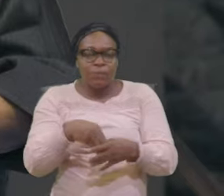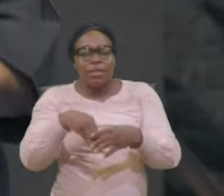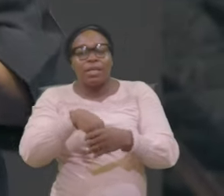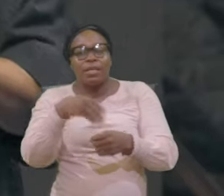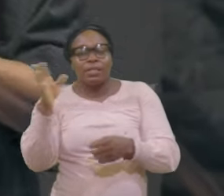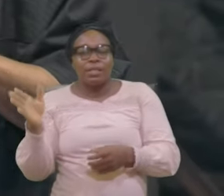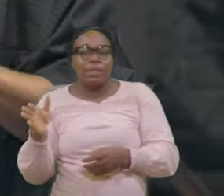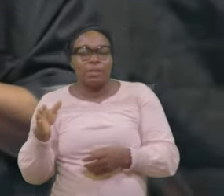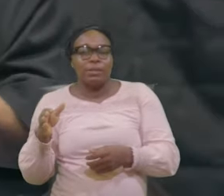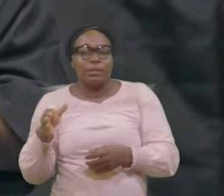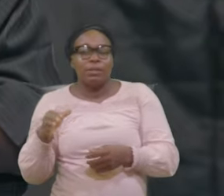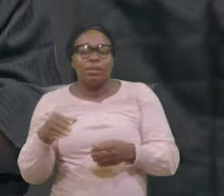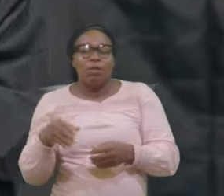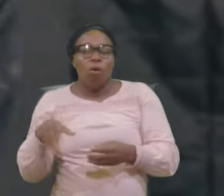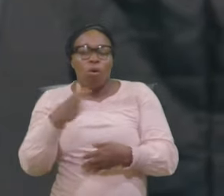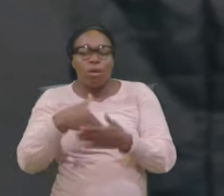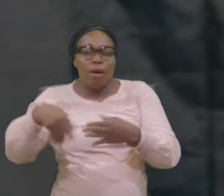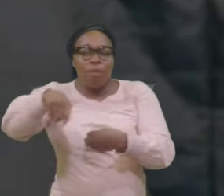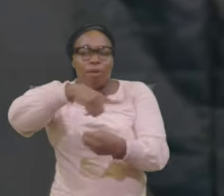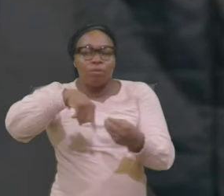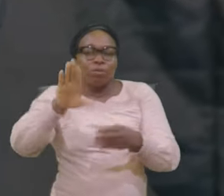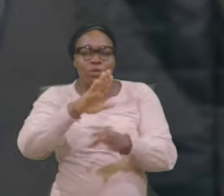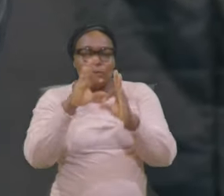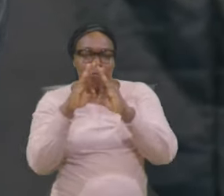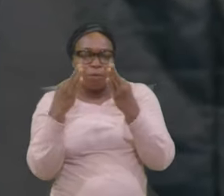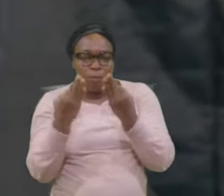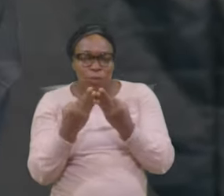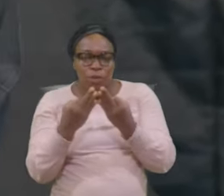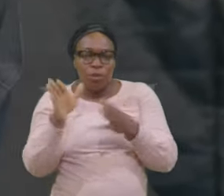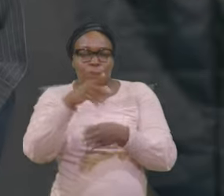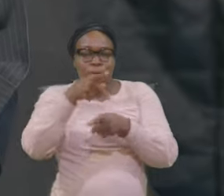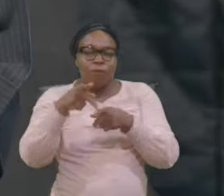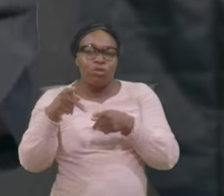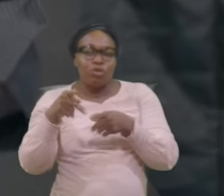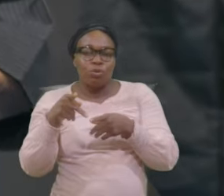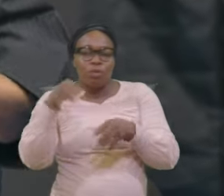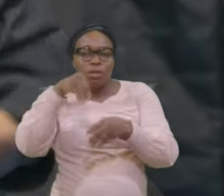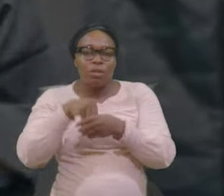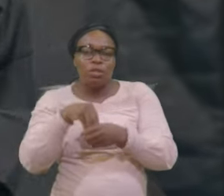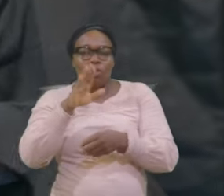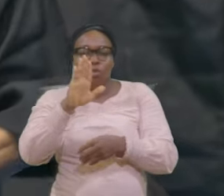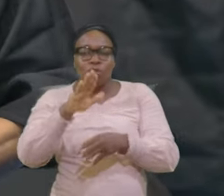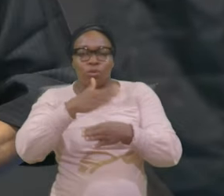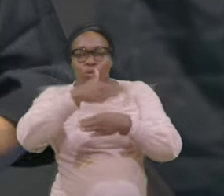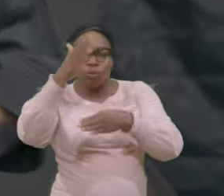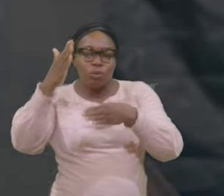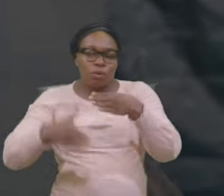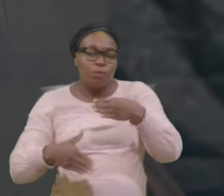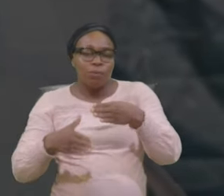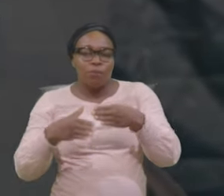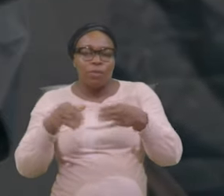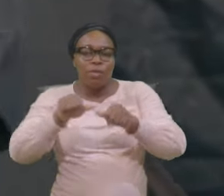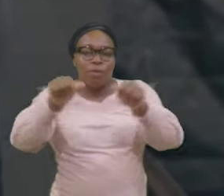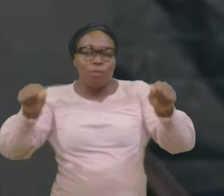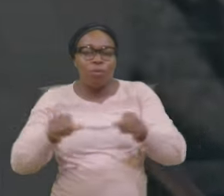Your family Your profession In your Total Field Of